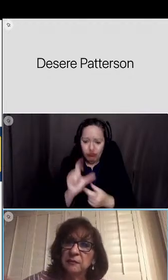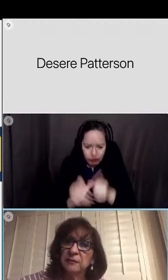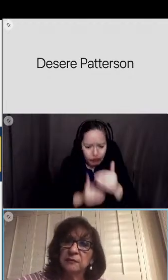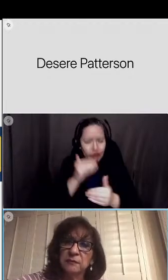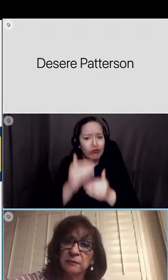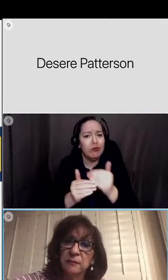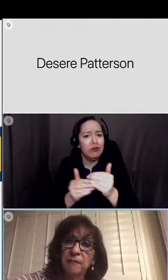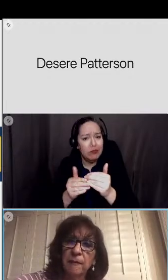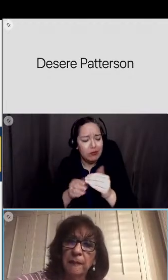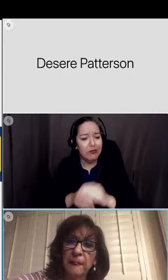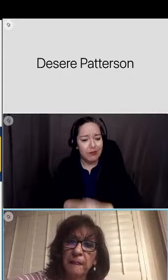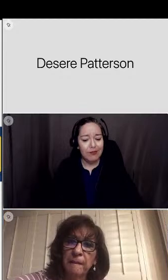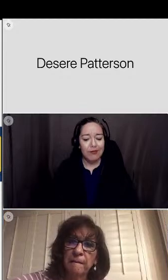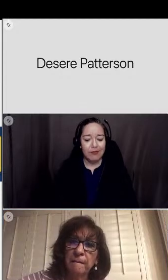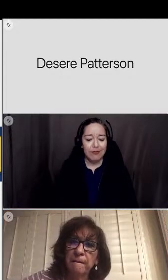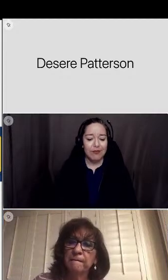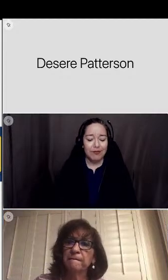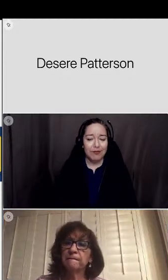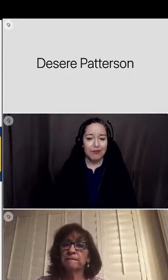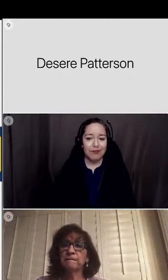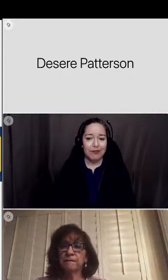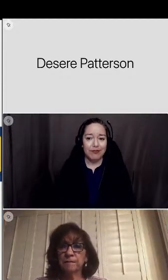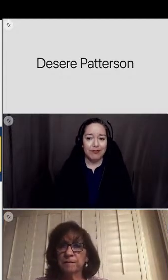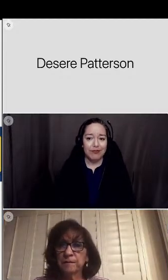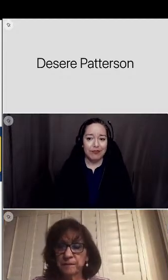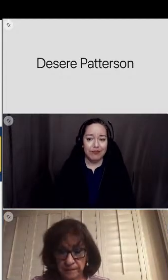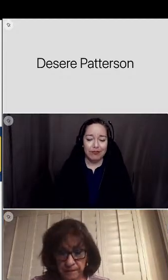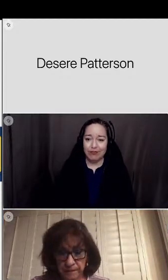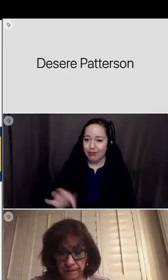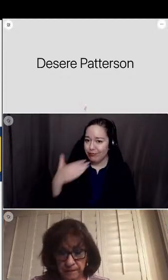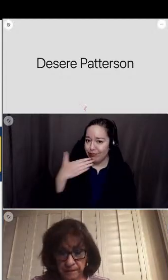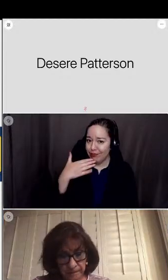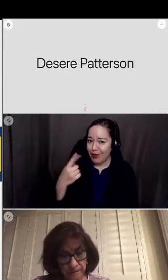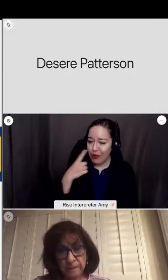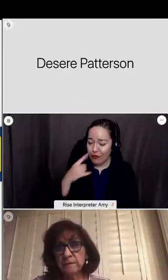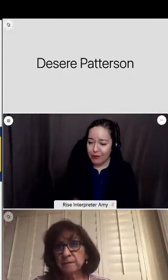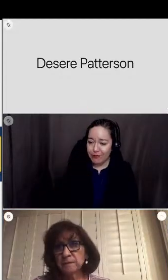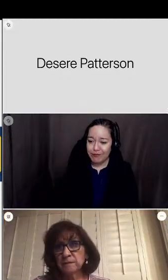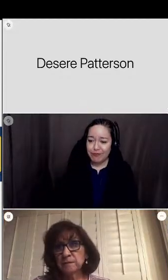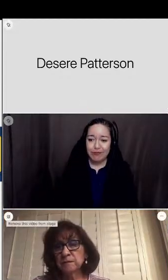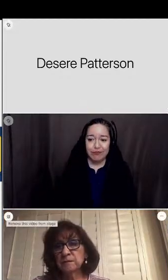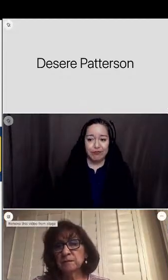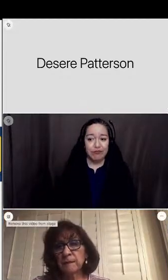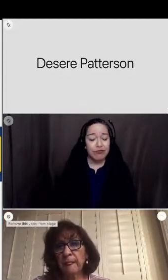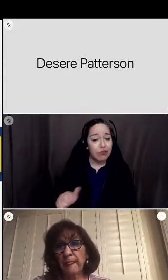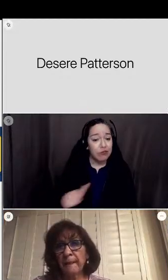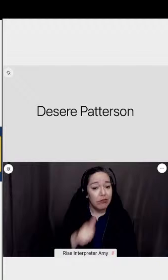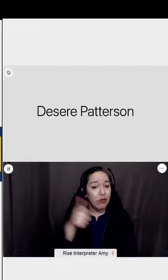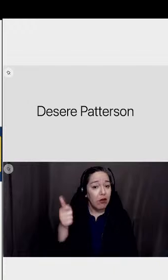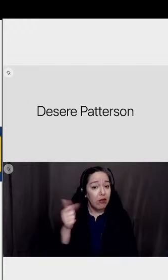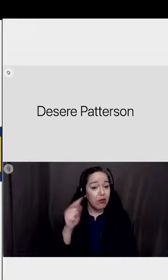thank you for that other questions